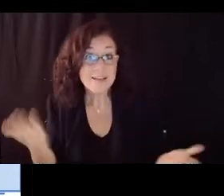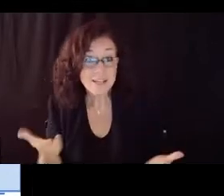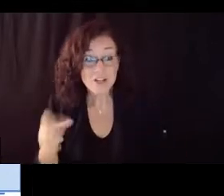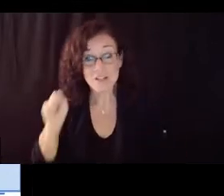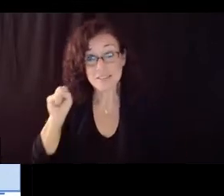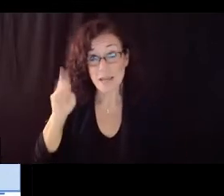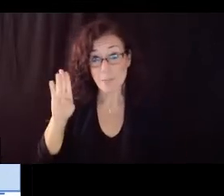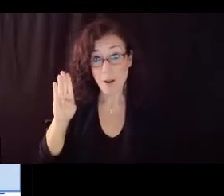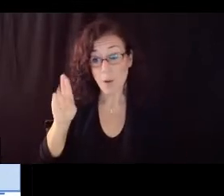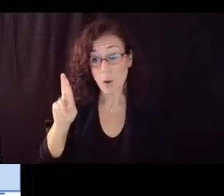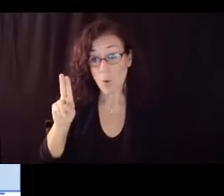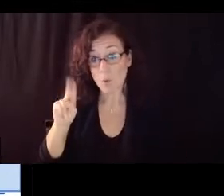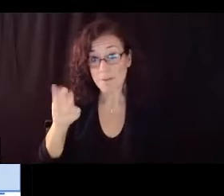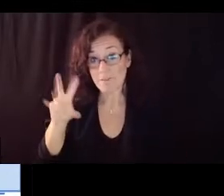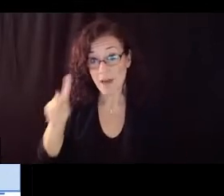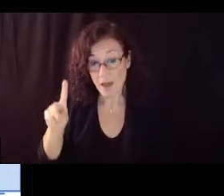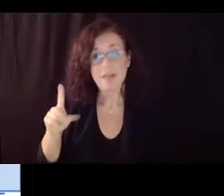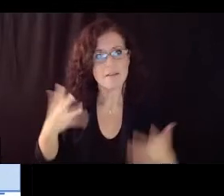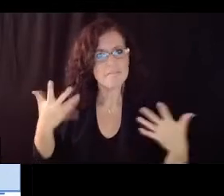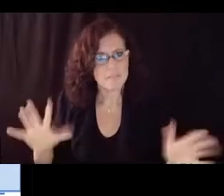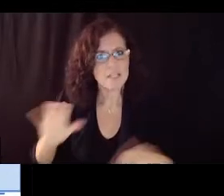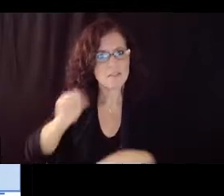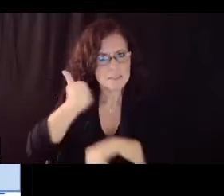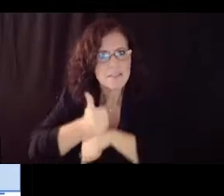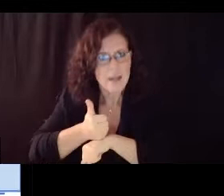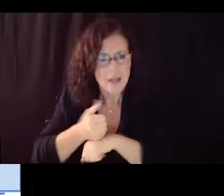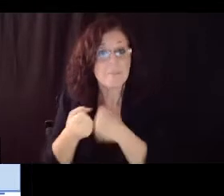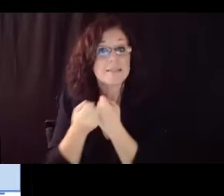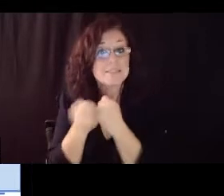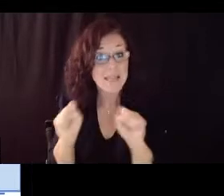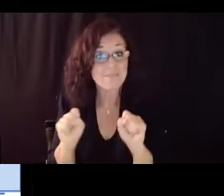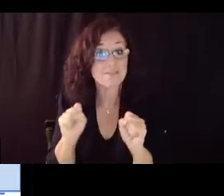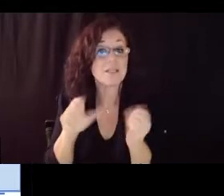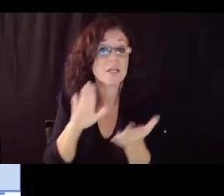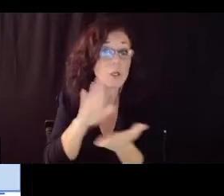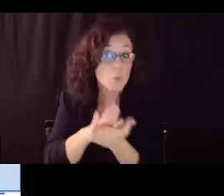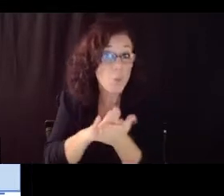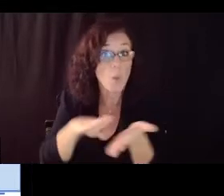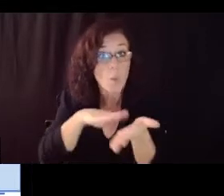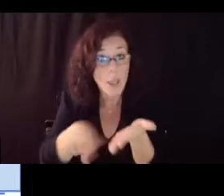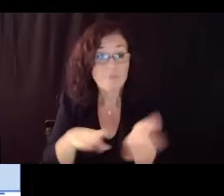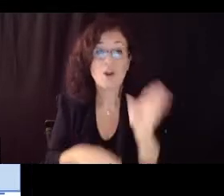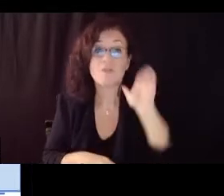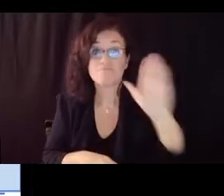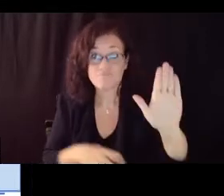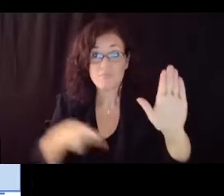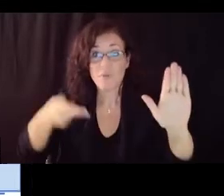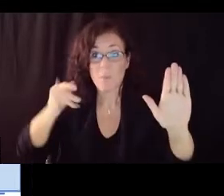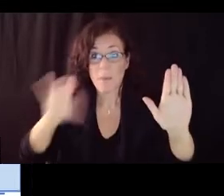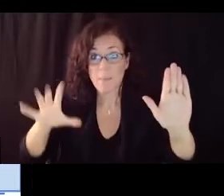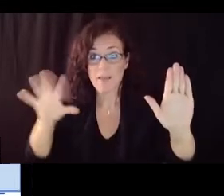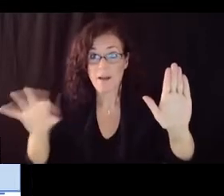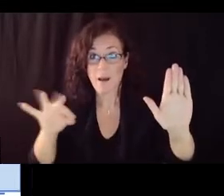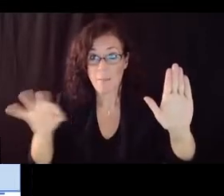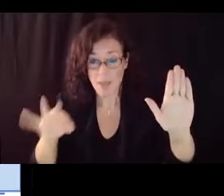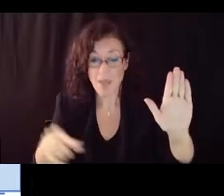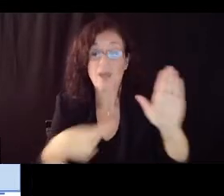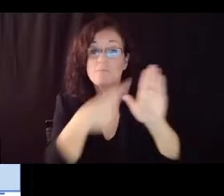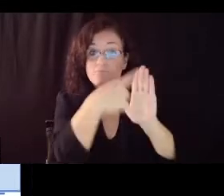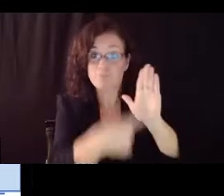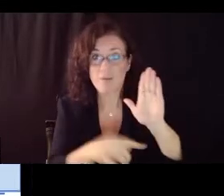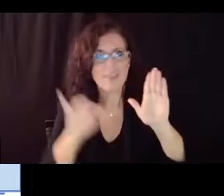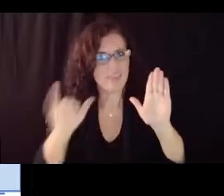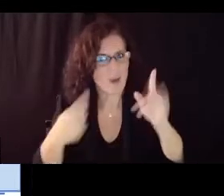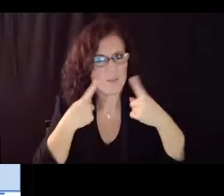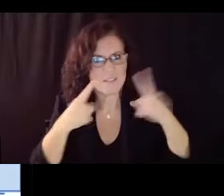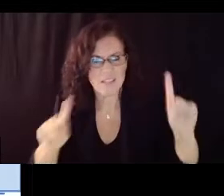and they brought it forward to the public health department for consultation that was a really successful activity and